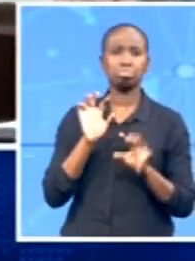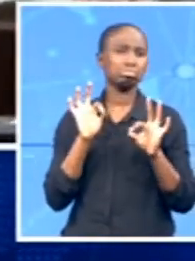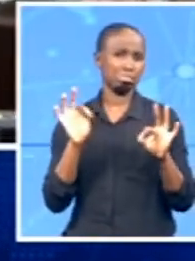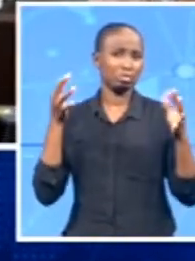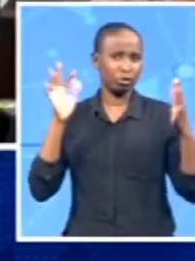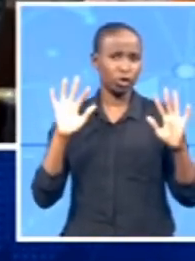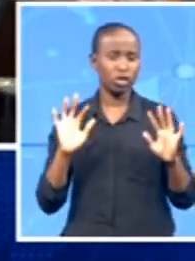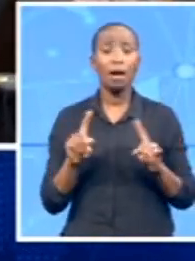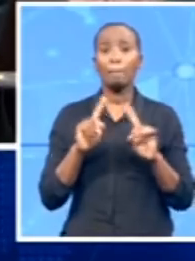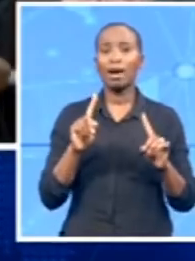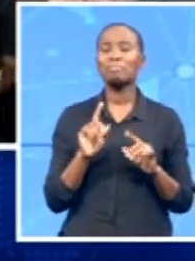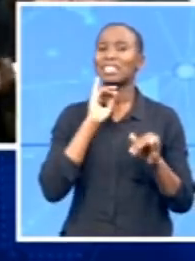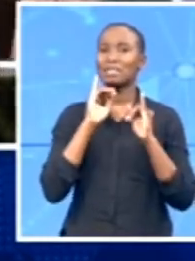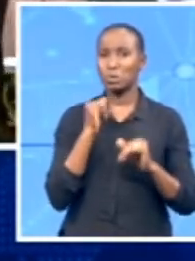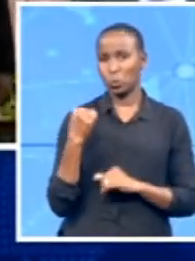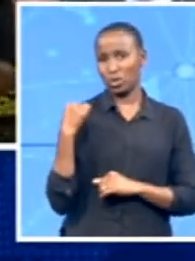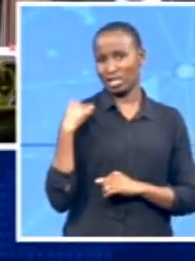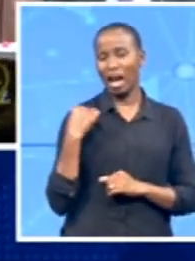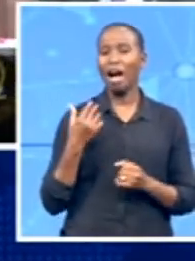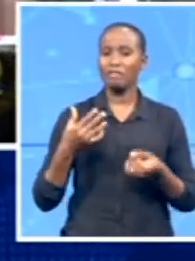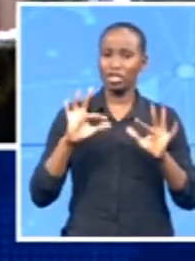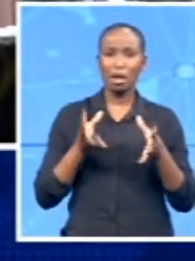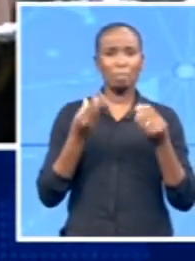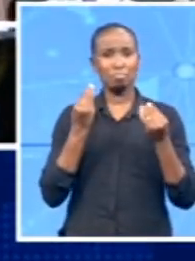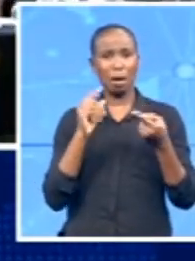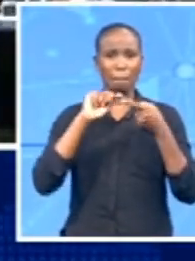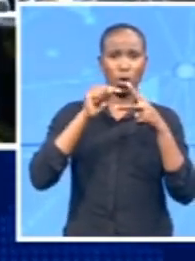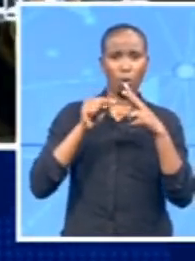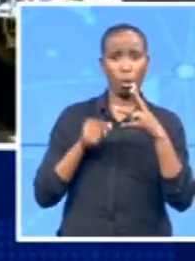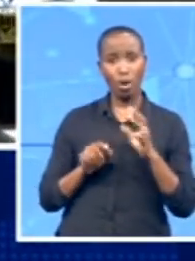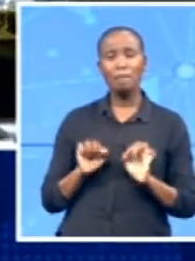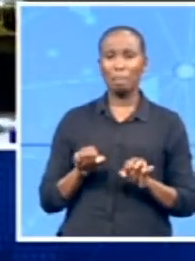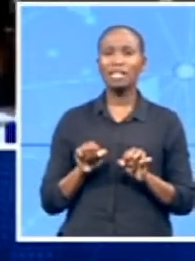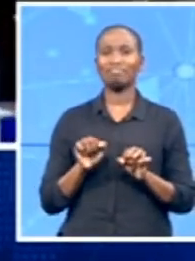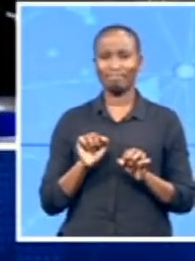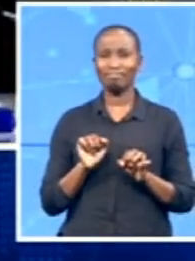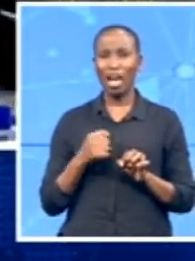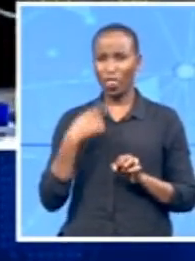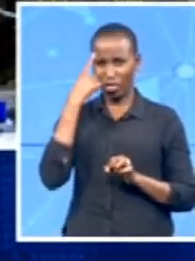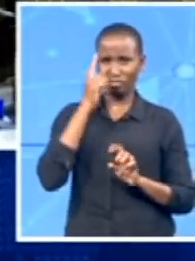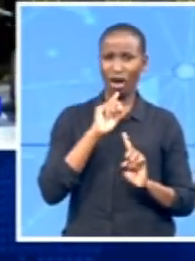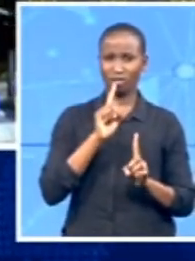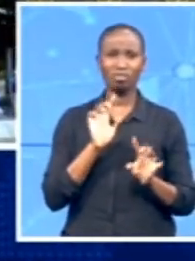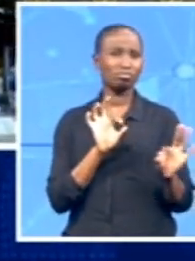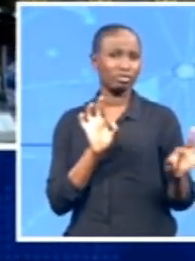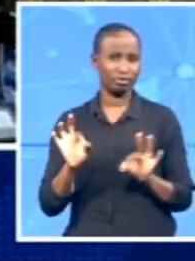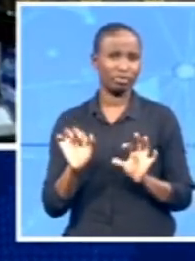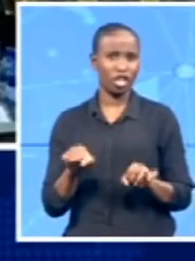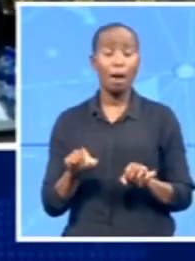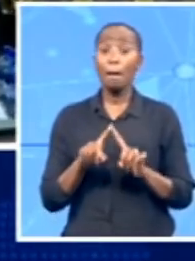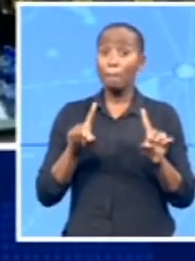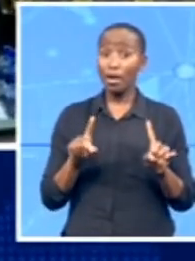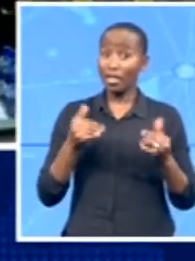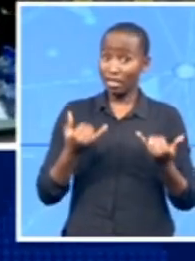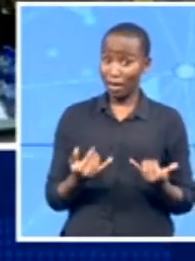points, but I think he dealt with those adequately. And to reflect overall on the interviews this week, largely the